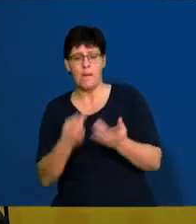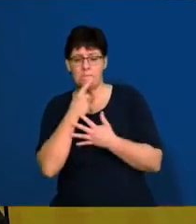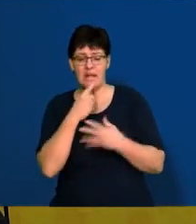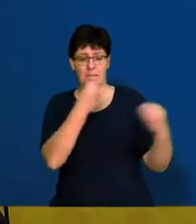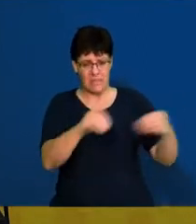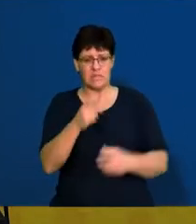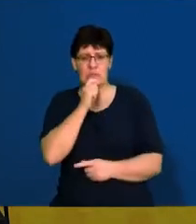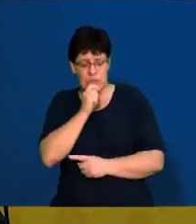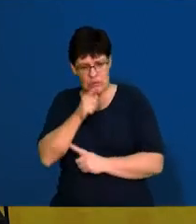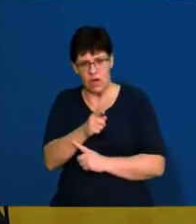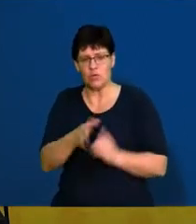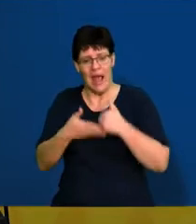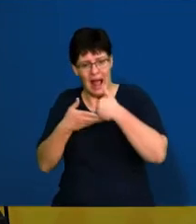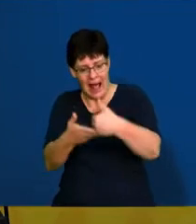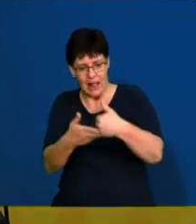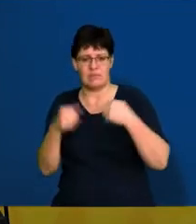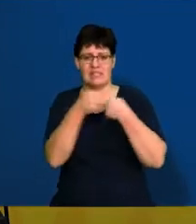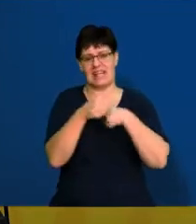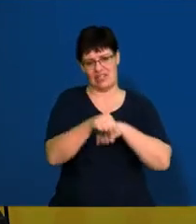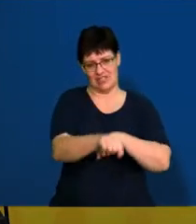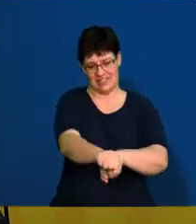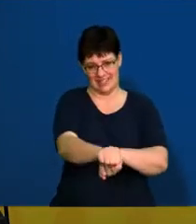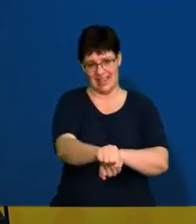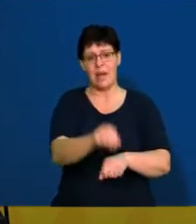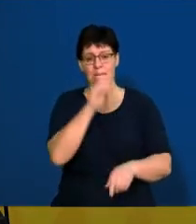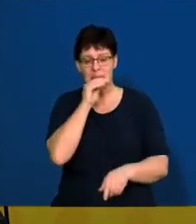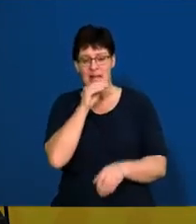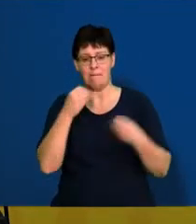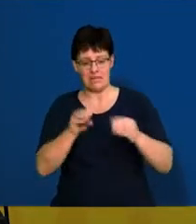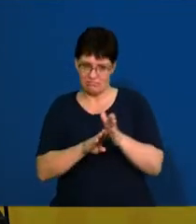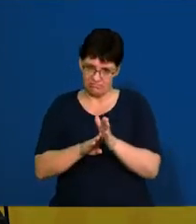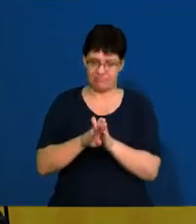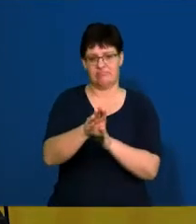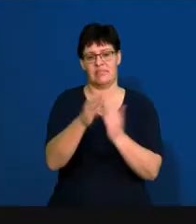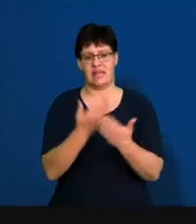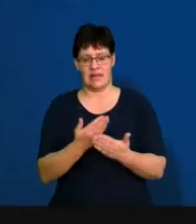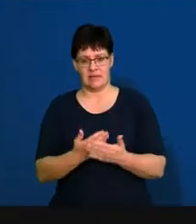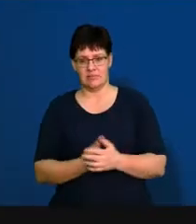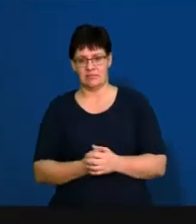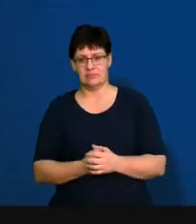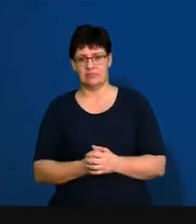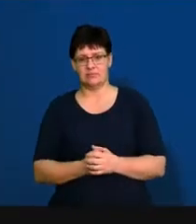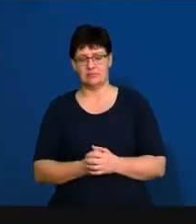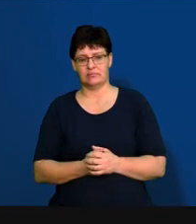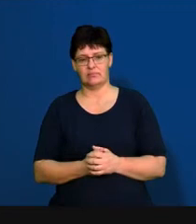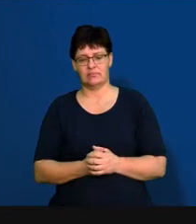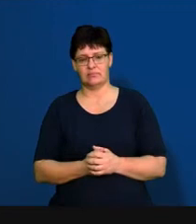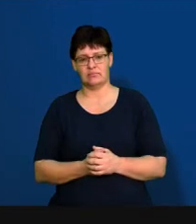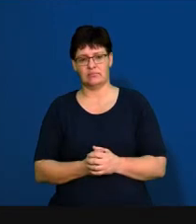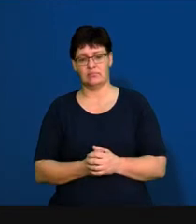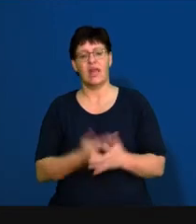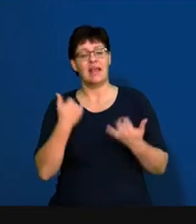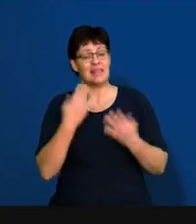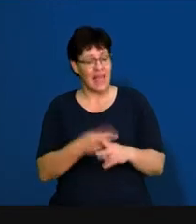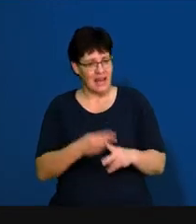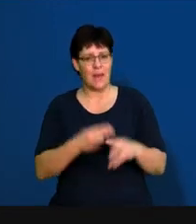that can help it with its strategy and can help the business going forward. And then we'll have the